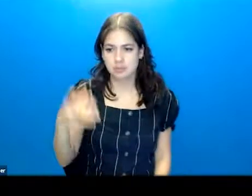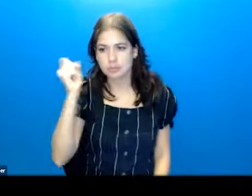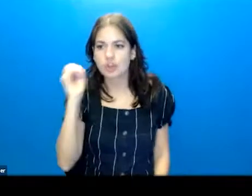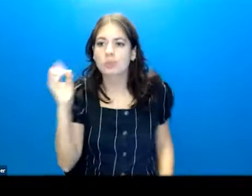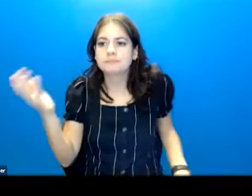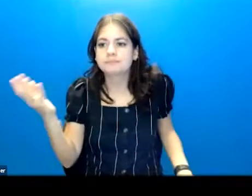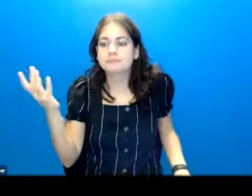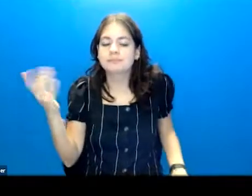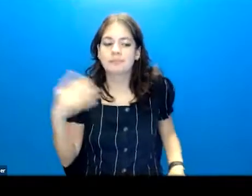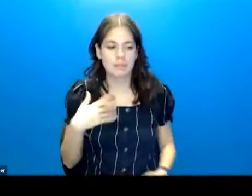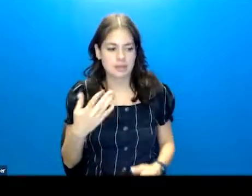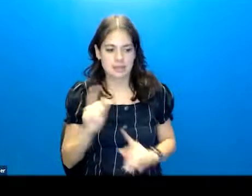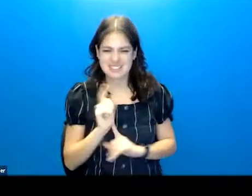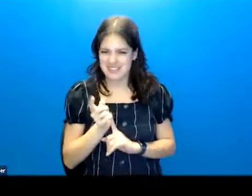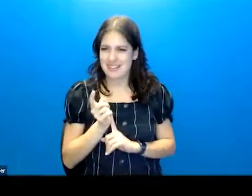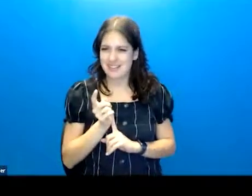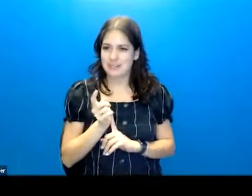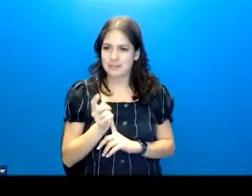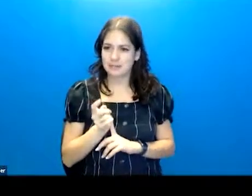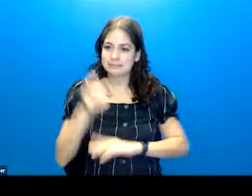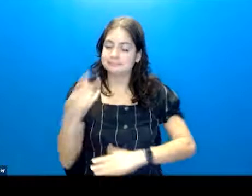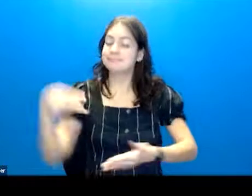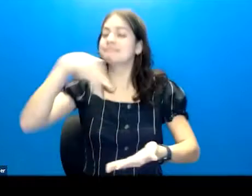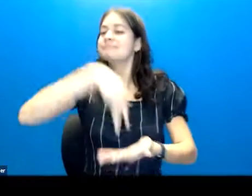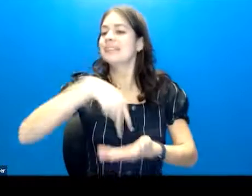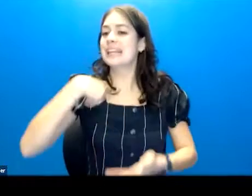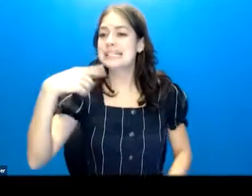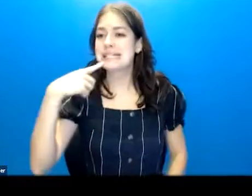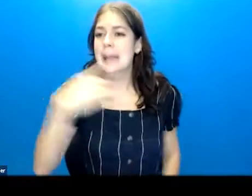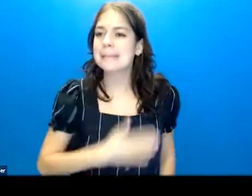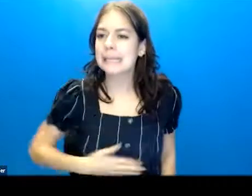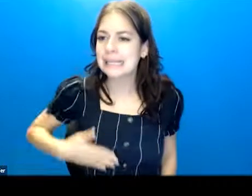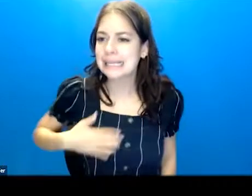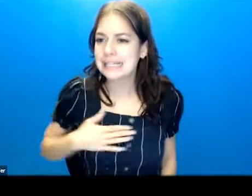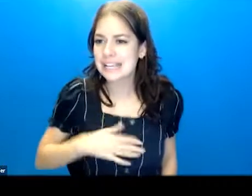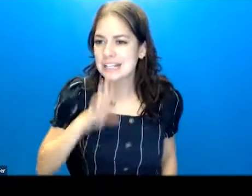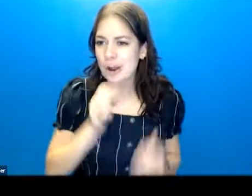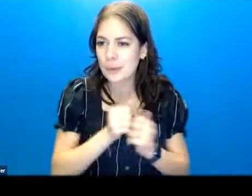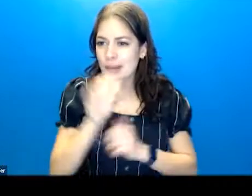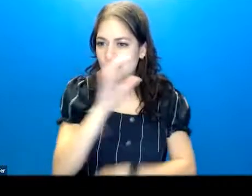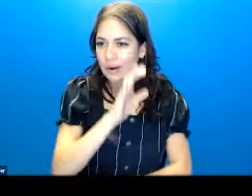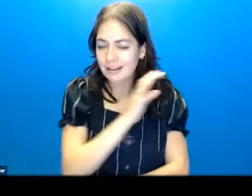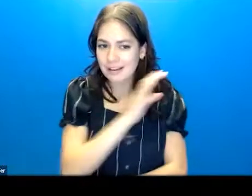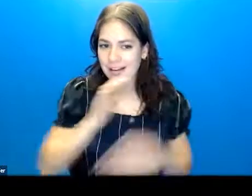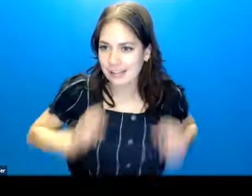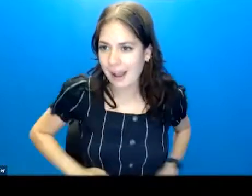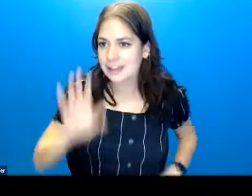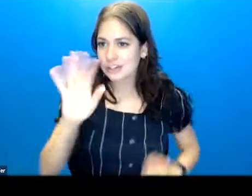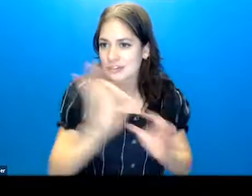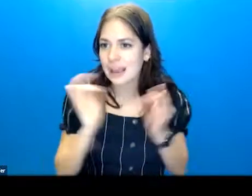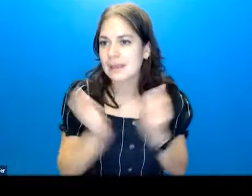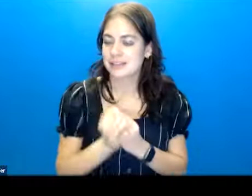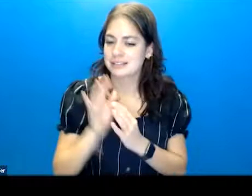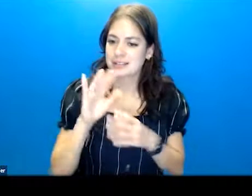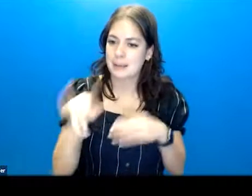I'm going to take a second, get on a soapbox, and say, please talk to your clients and families about securing